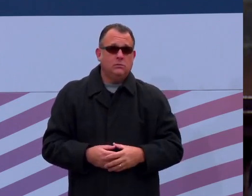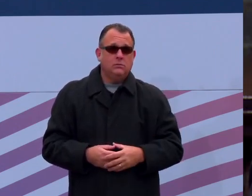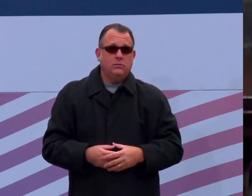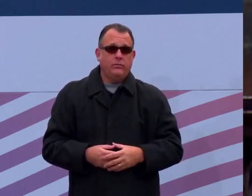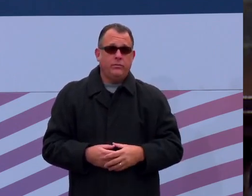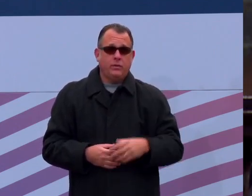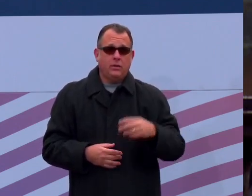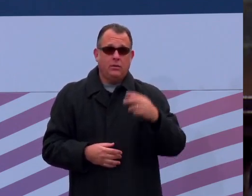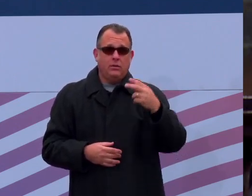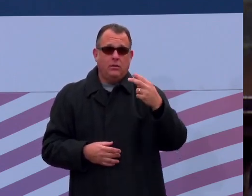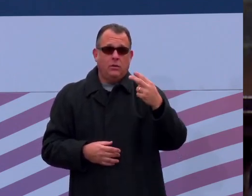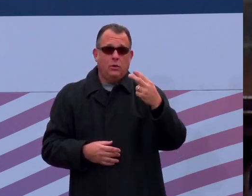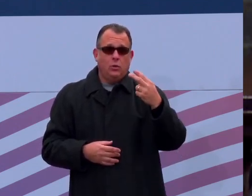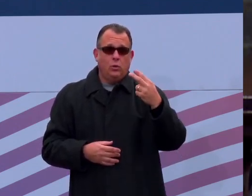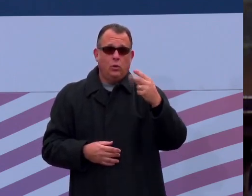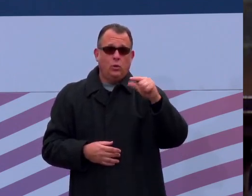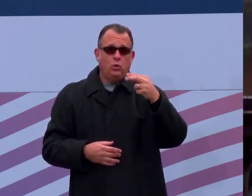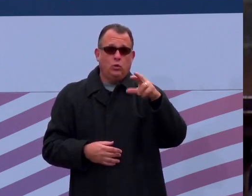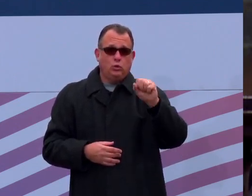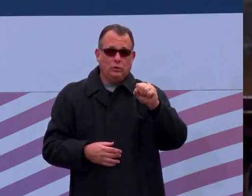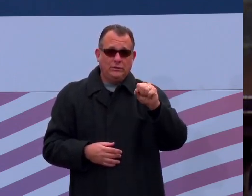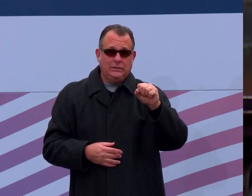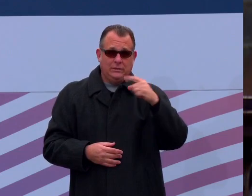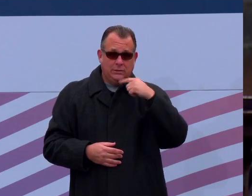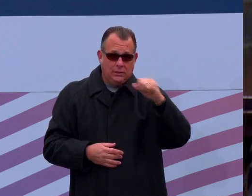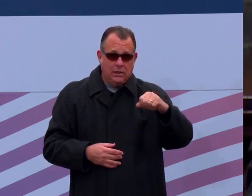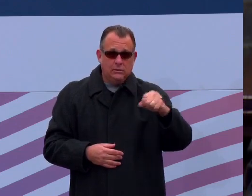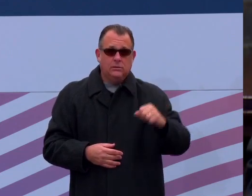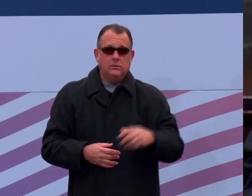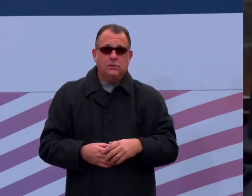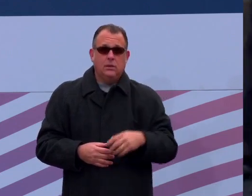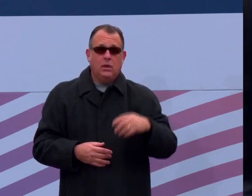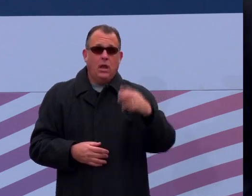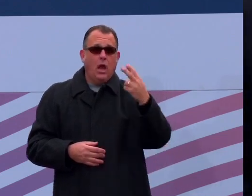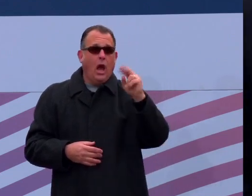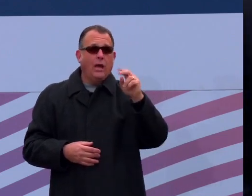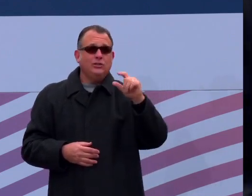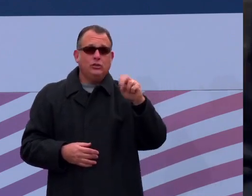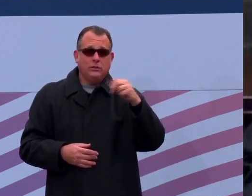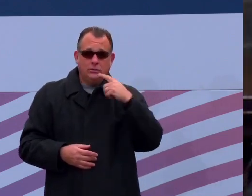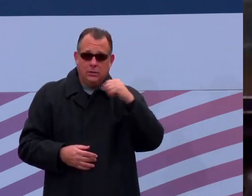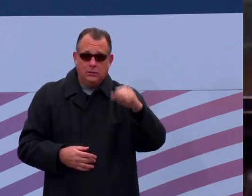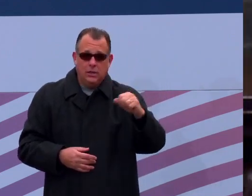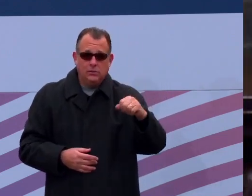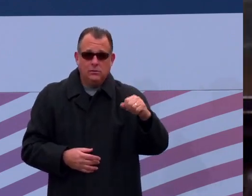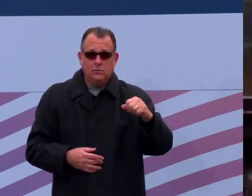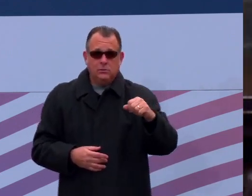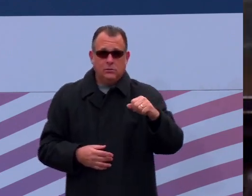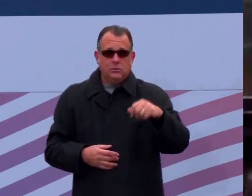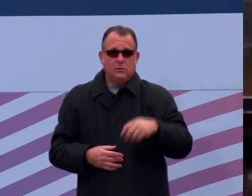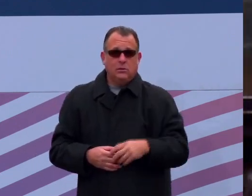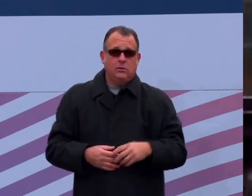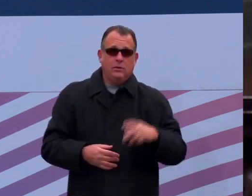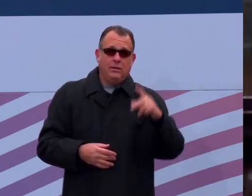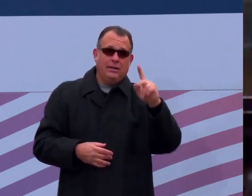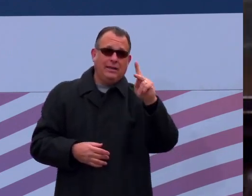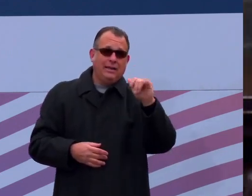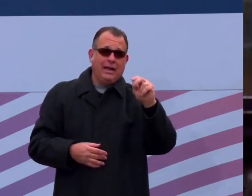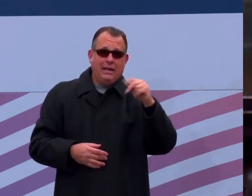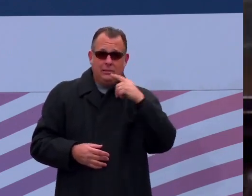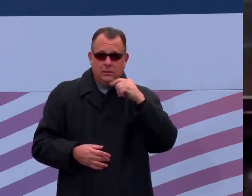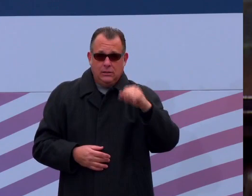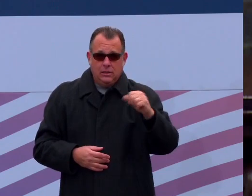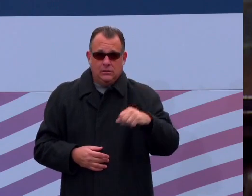Hughes? Aye. Hutchinson? Aye. Kane? Aye. Kearney? Aye.